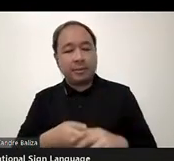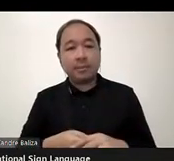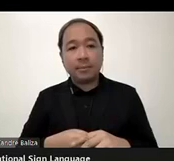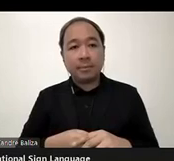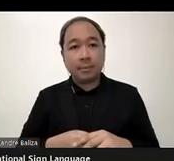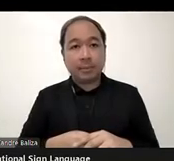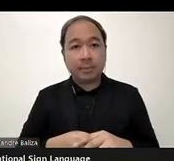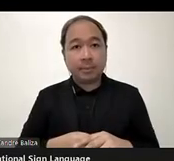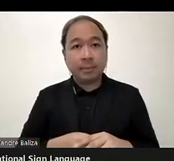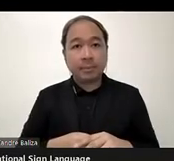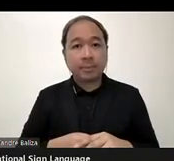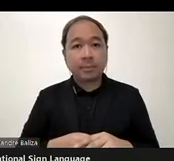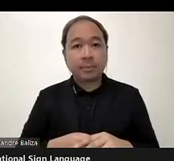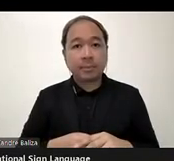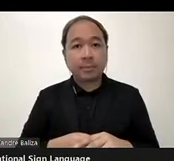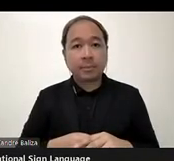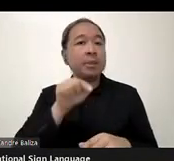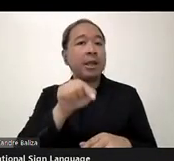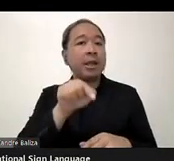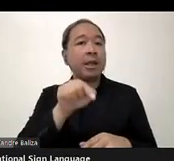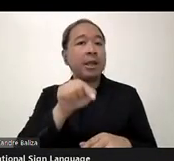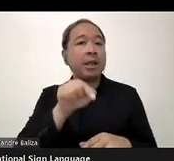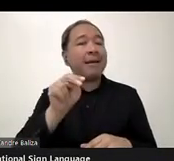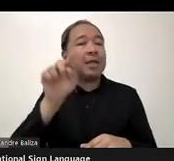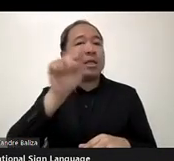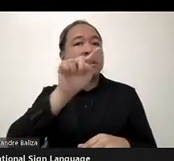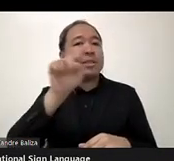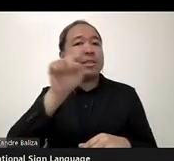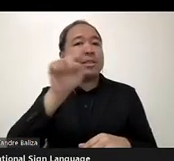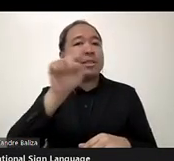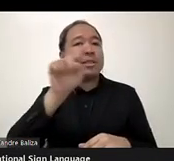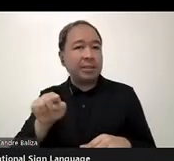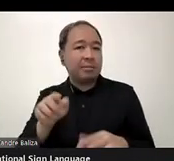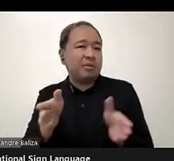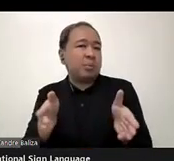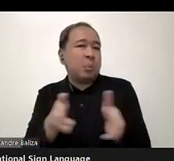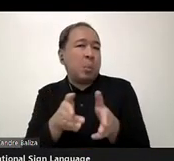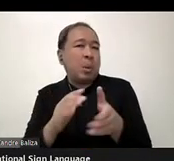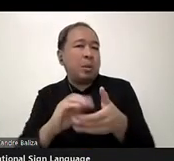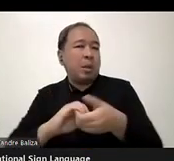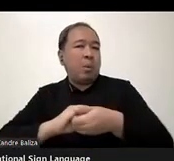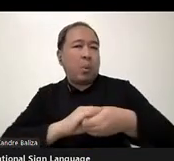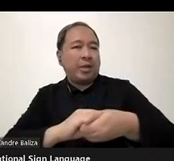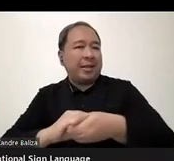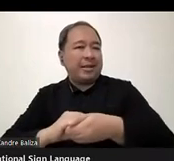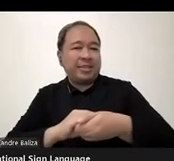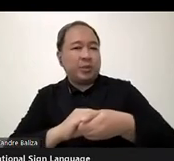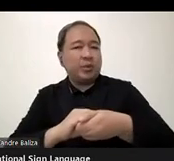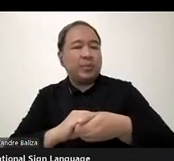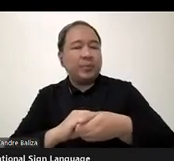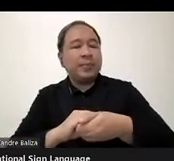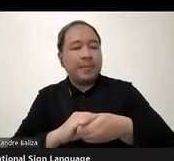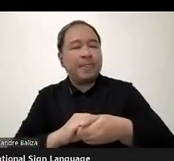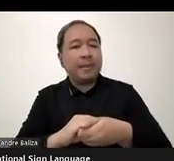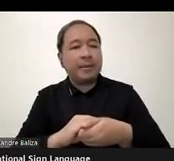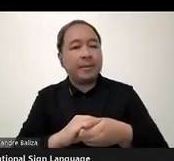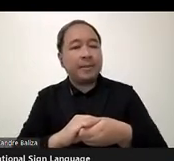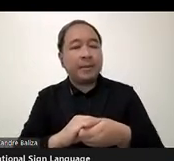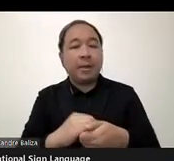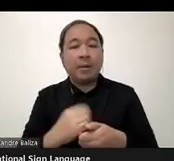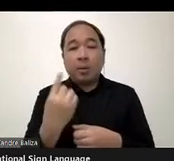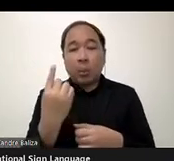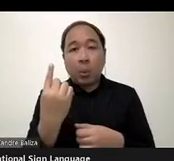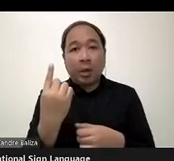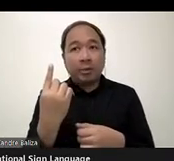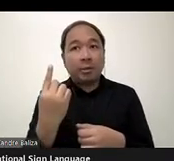.NZ is a relatively small organisation, but one of the things we're committed to